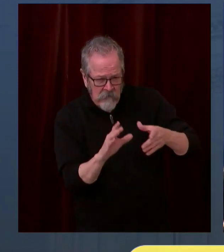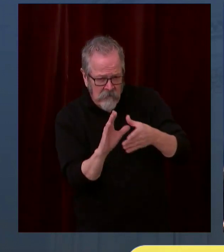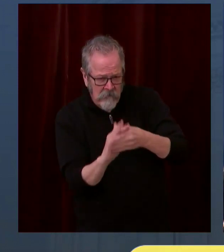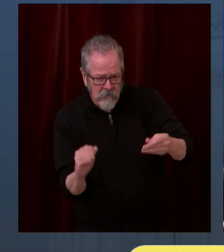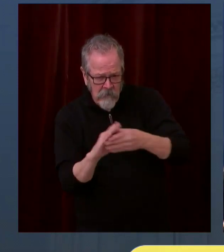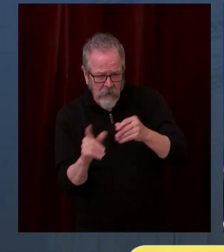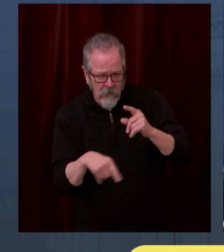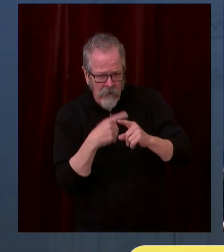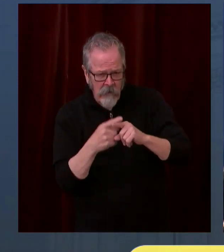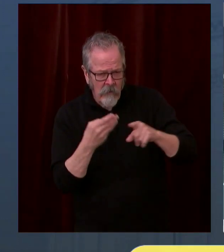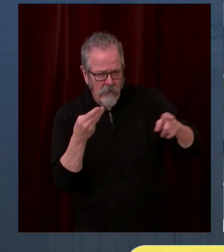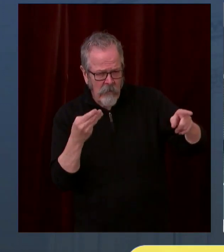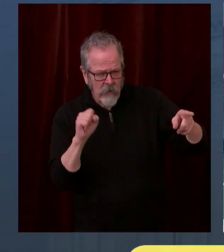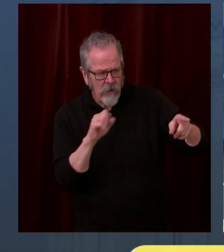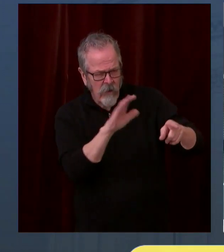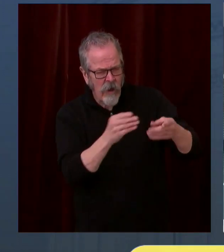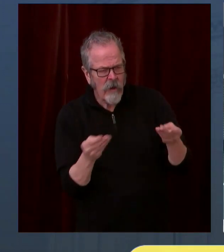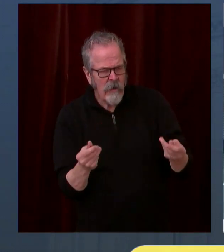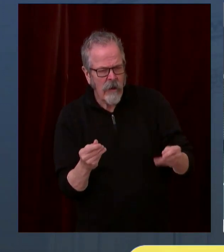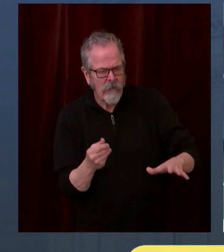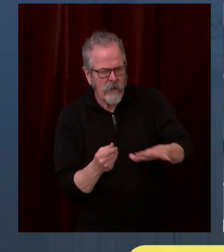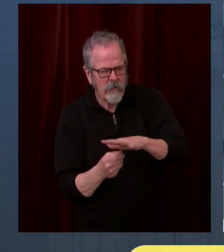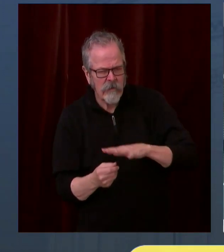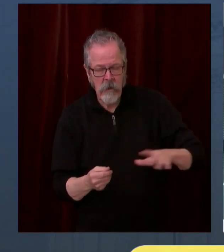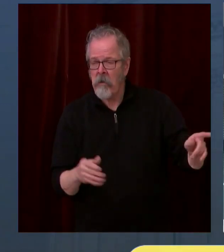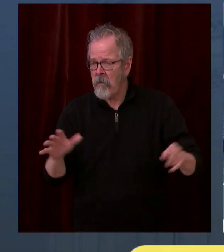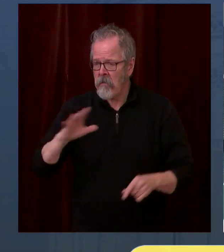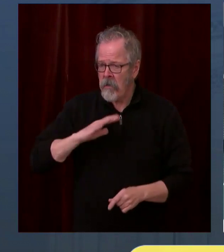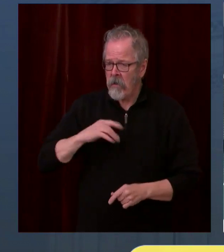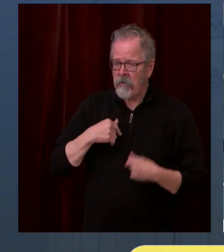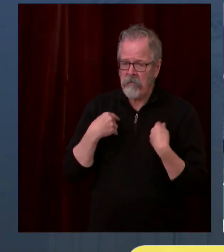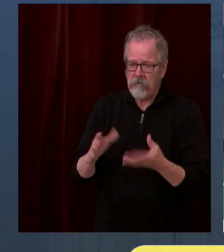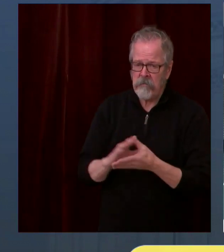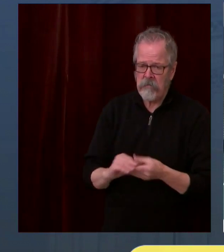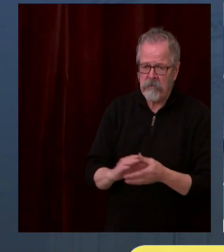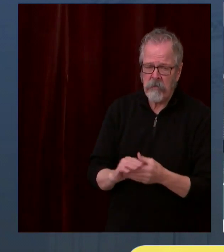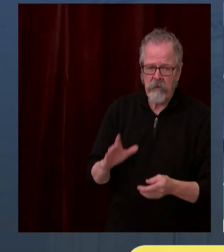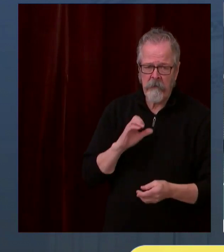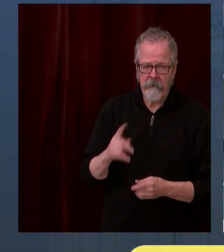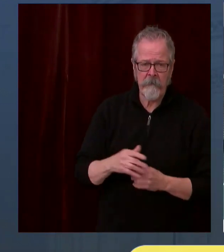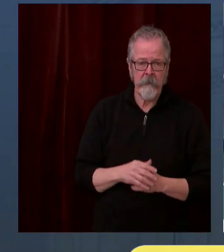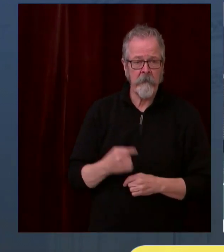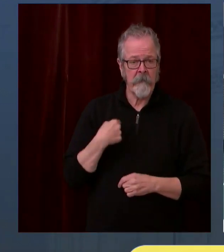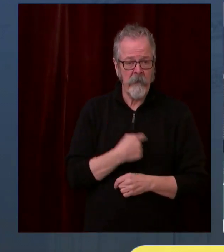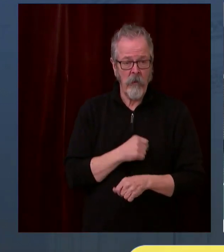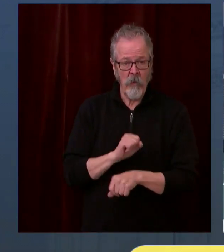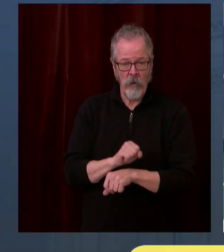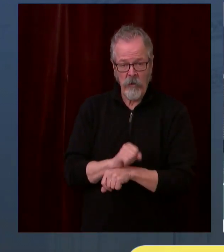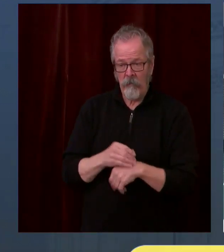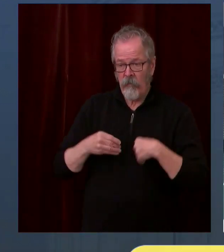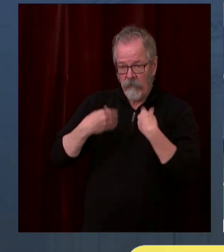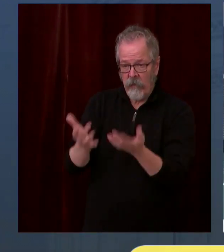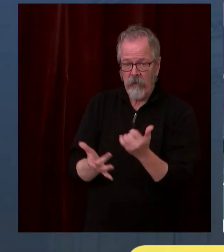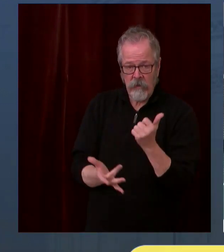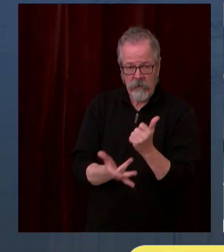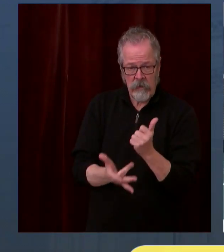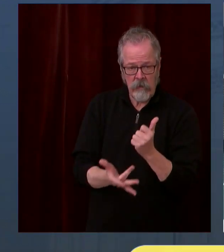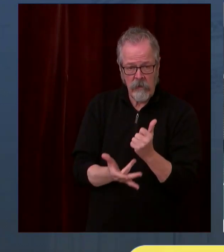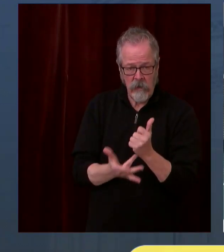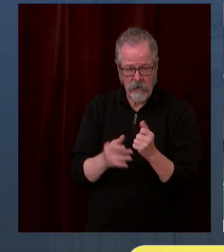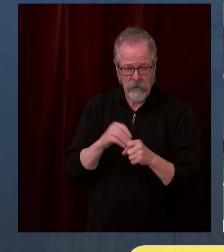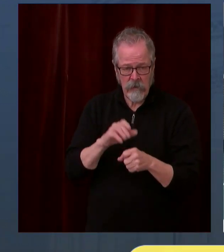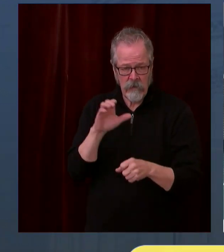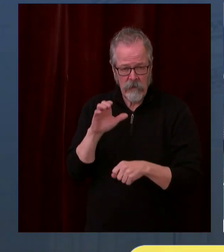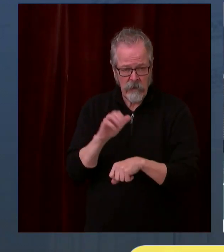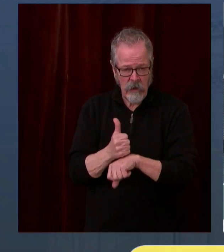to the work that we are doing to provide technology for the state as a whole, we're also mobilizing our campus and our facilities.